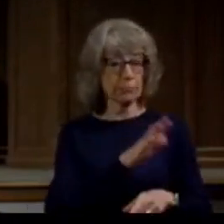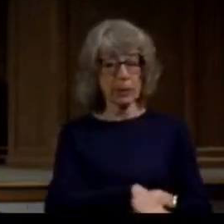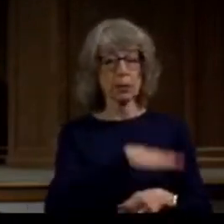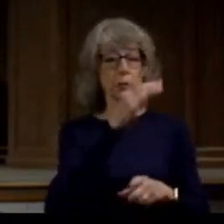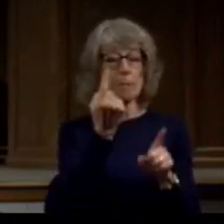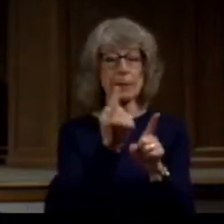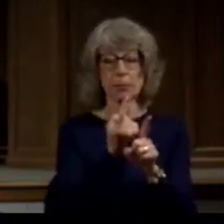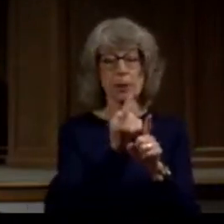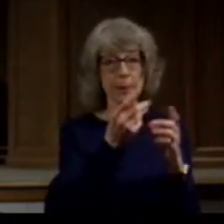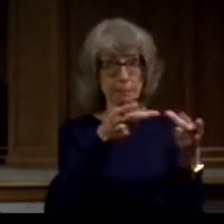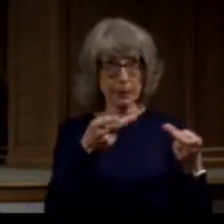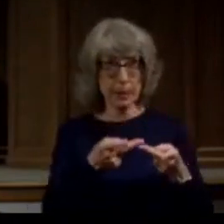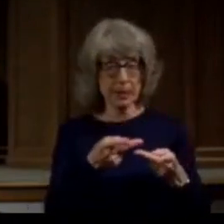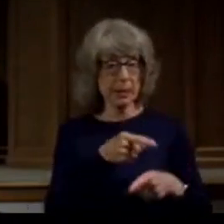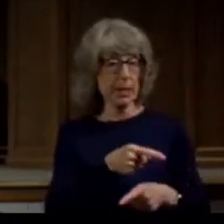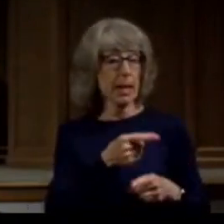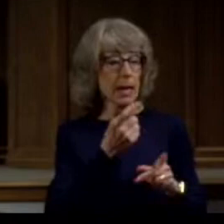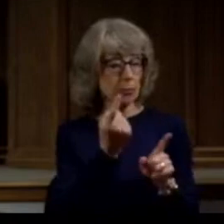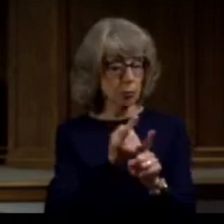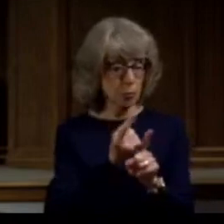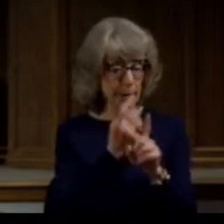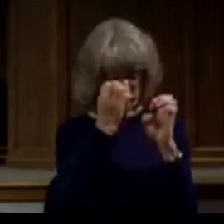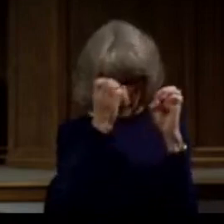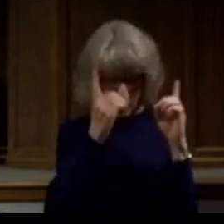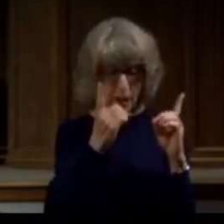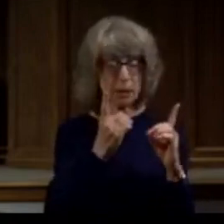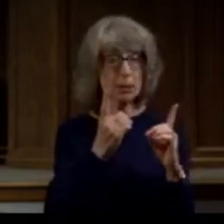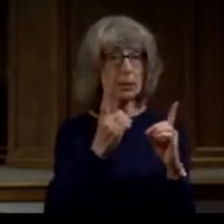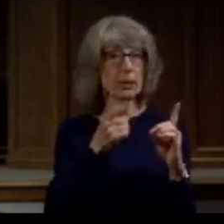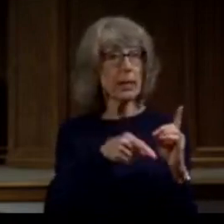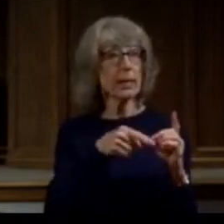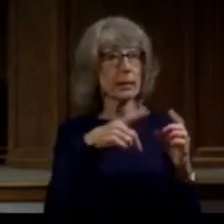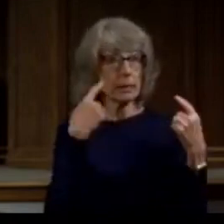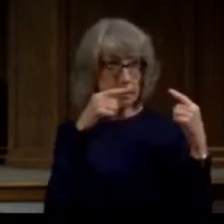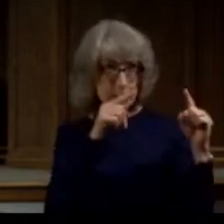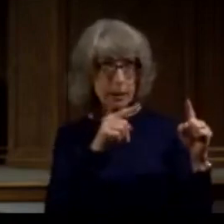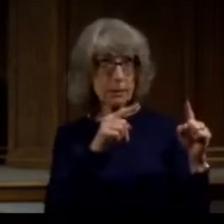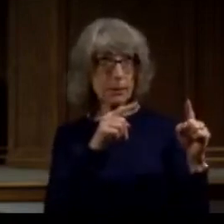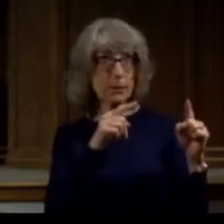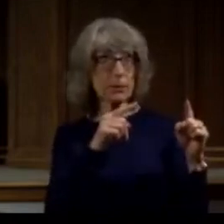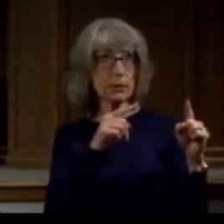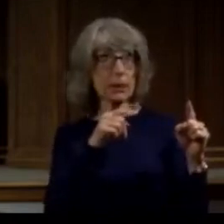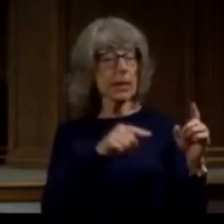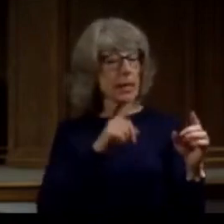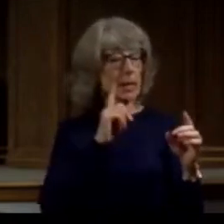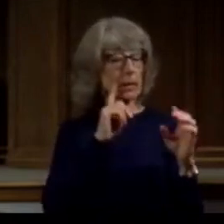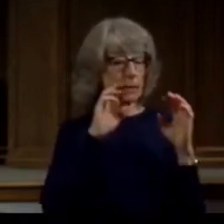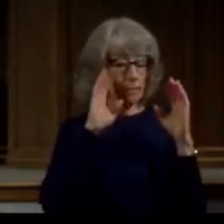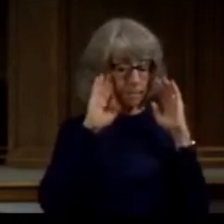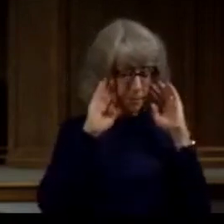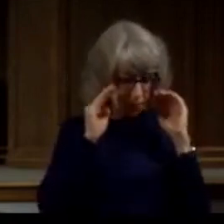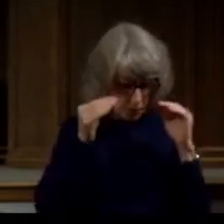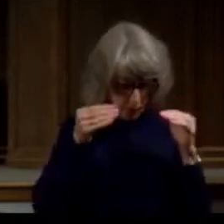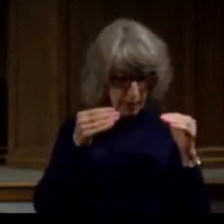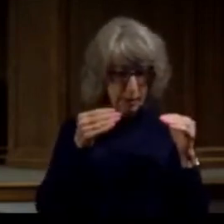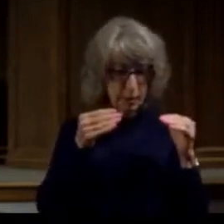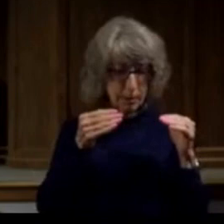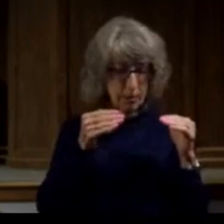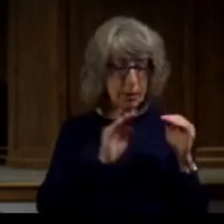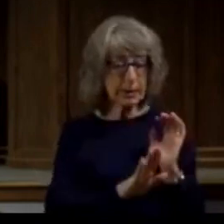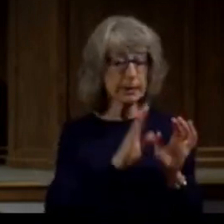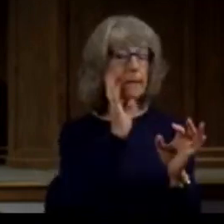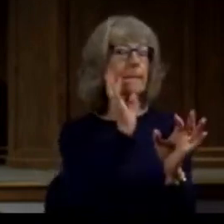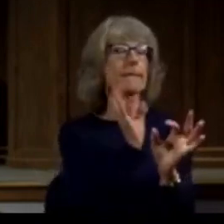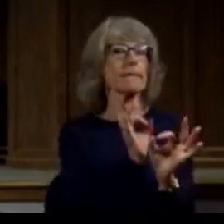He has the right credentials, and he is finding success in his life. He is committed fully to his faith.